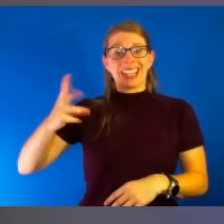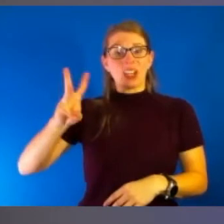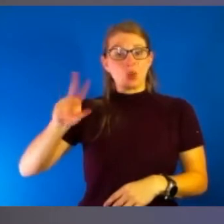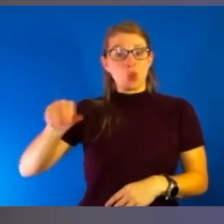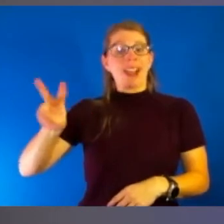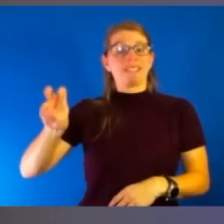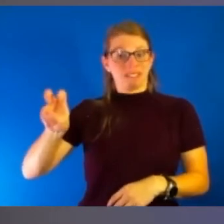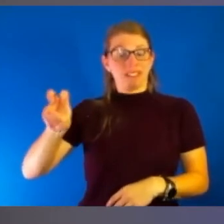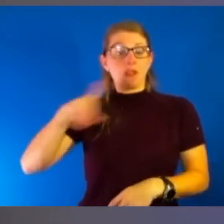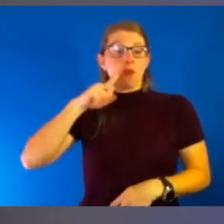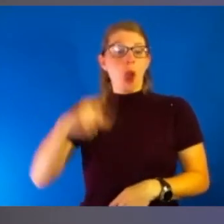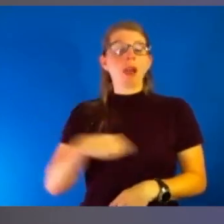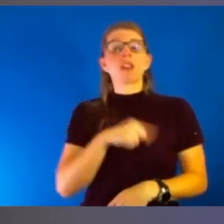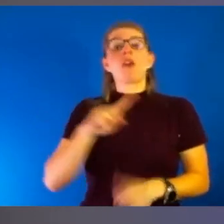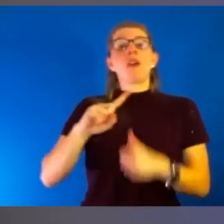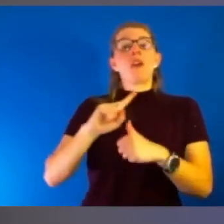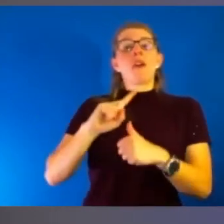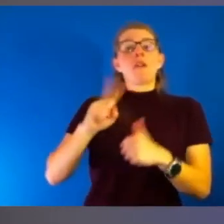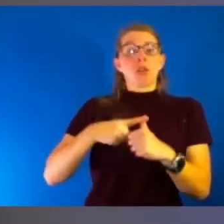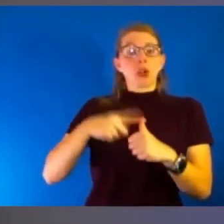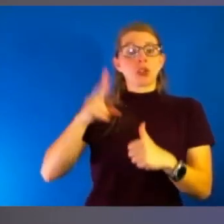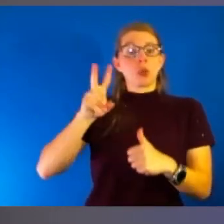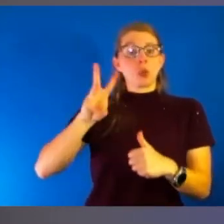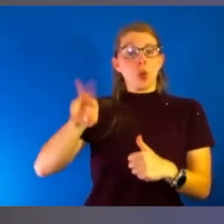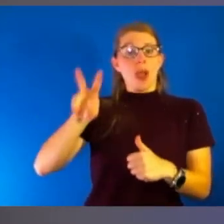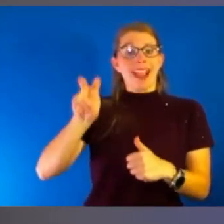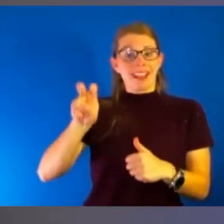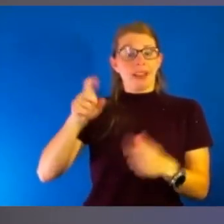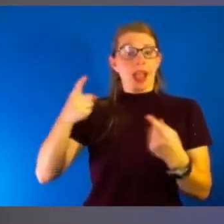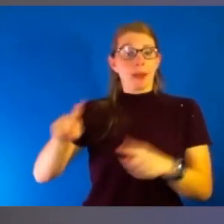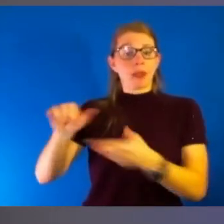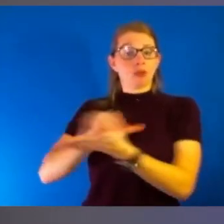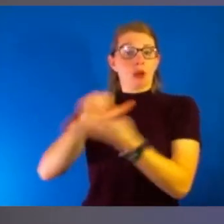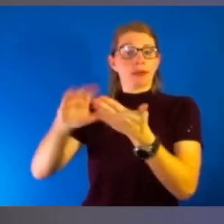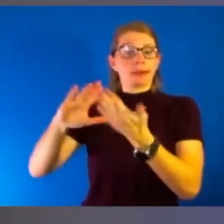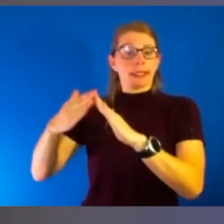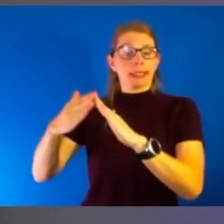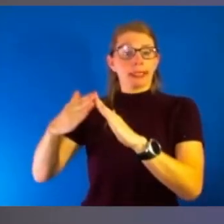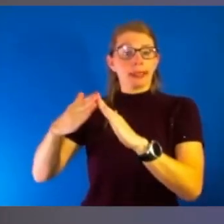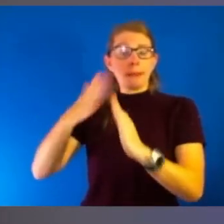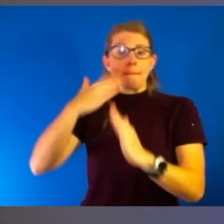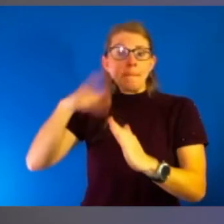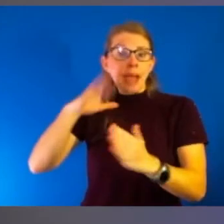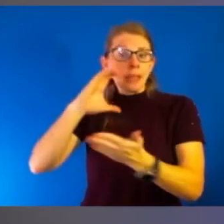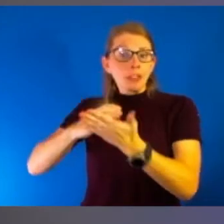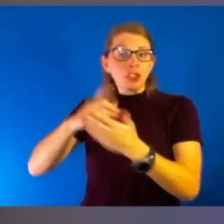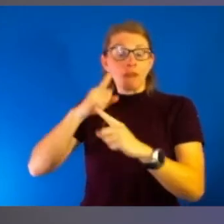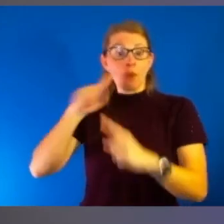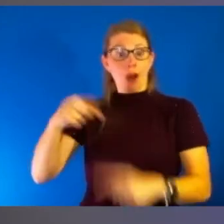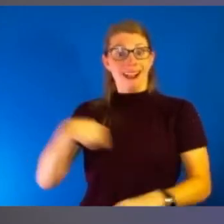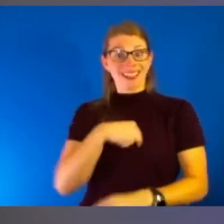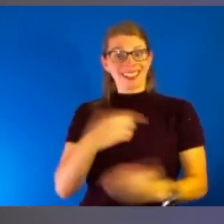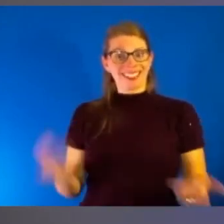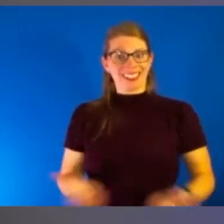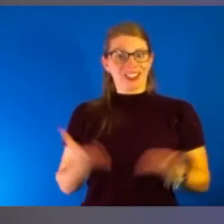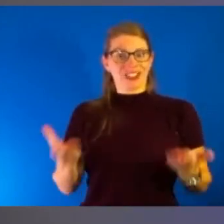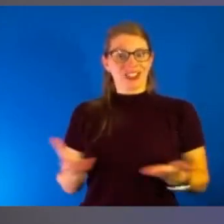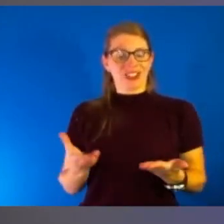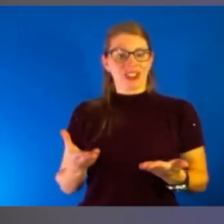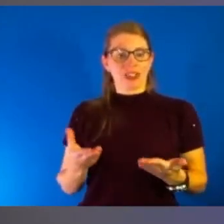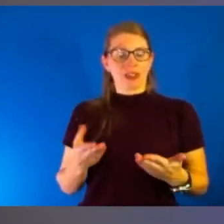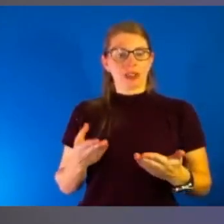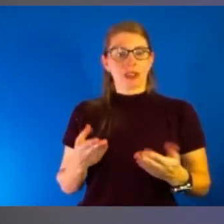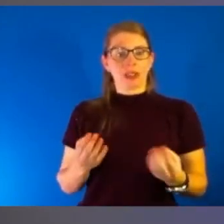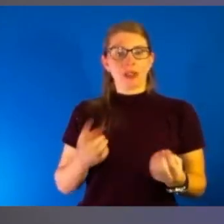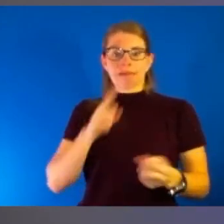for us, so the first wave, you know, was in with the New York City a lot, we saw some some bad images. But for us here, it was it was really